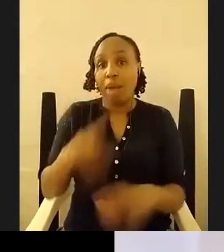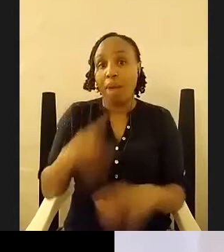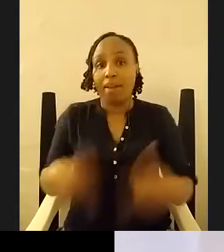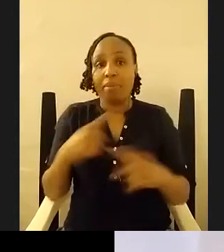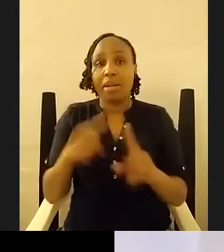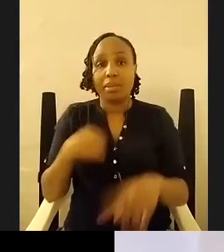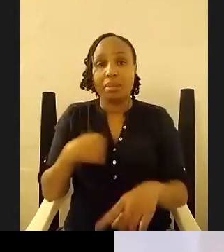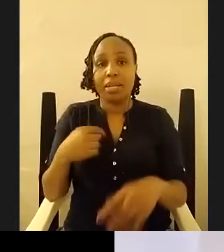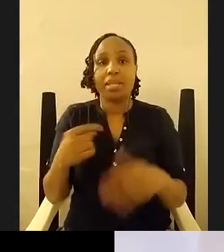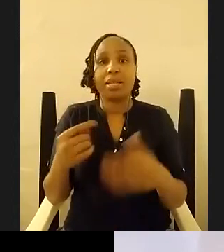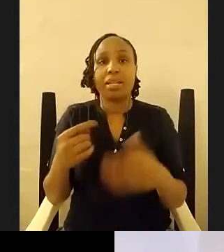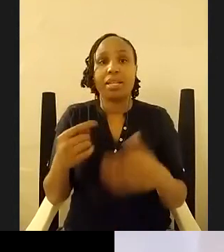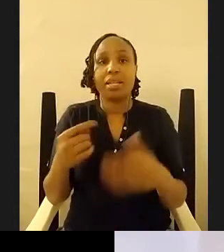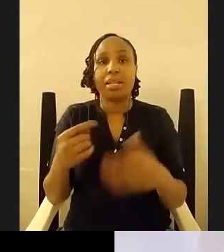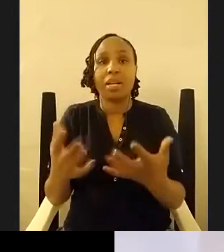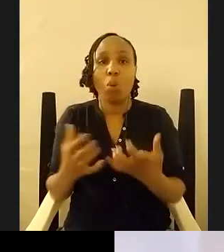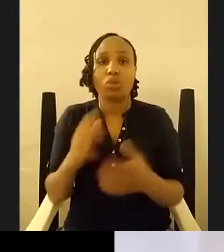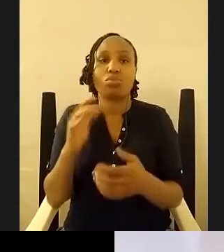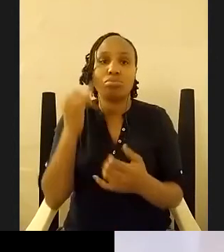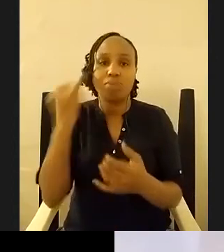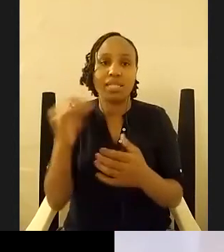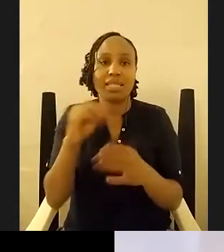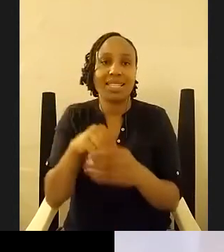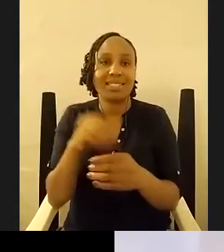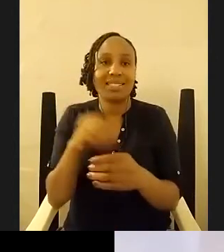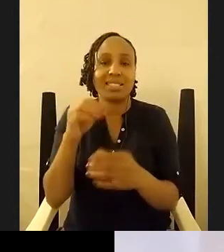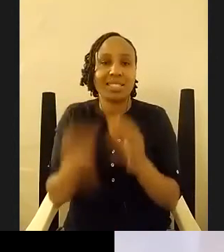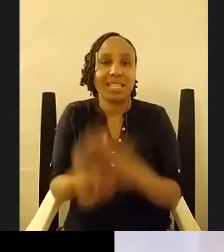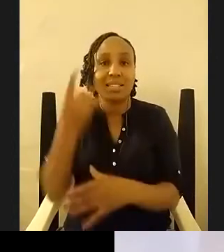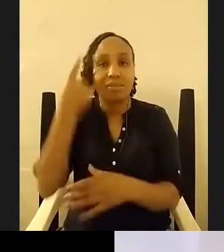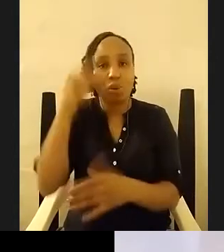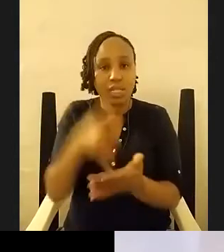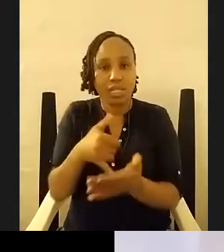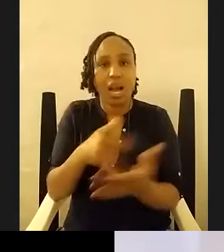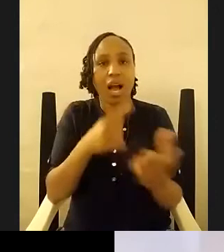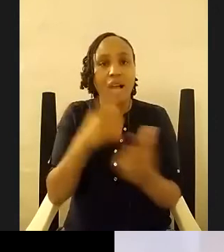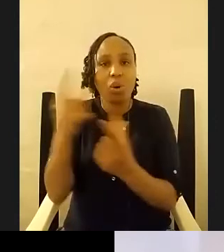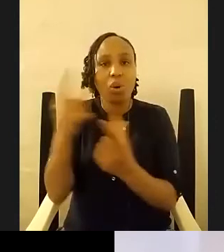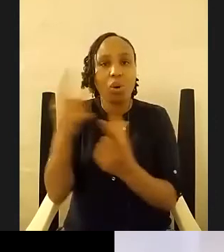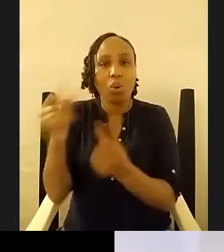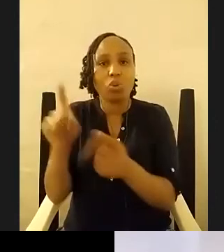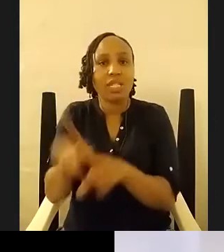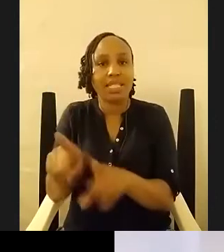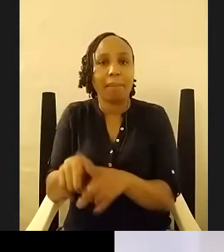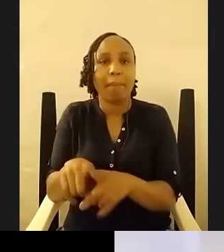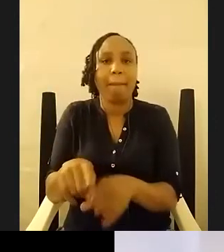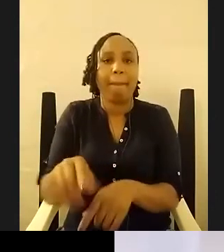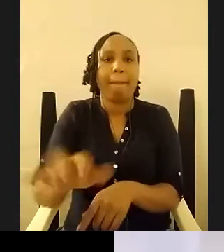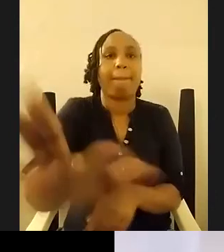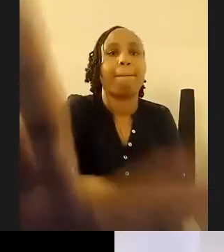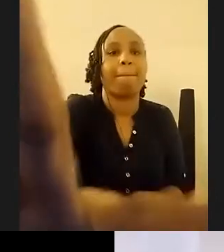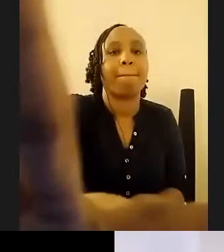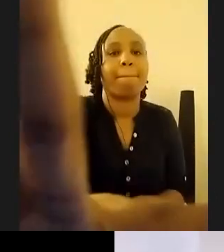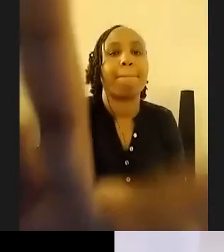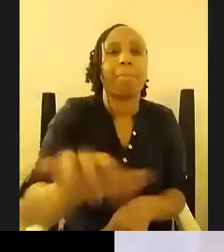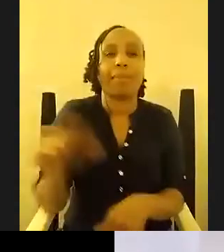for it um i always go back to the same suburb because i'm just like well the other suburbs are just wacky